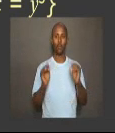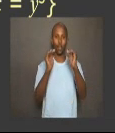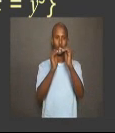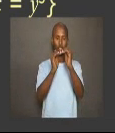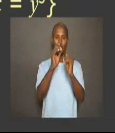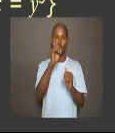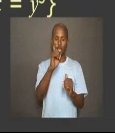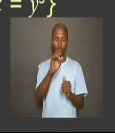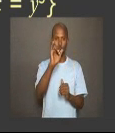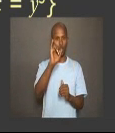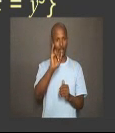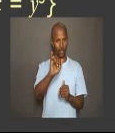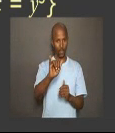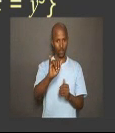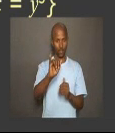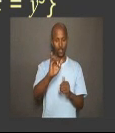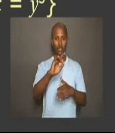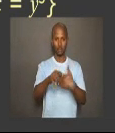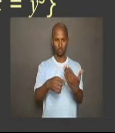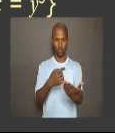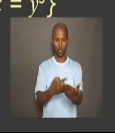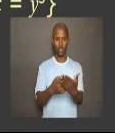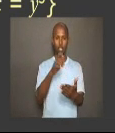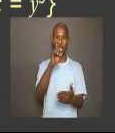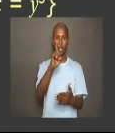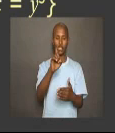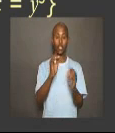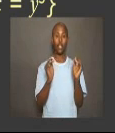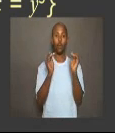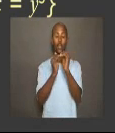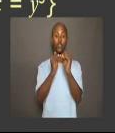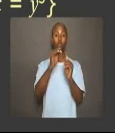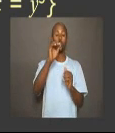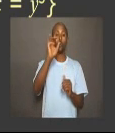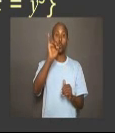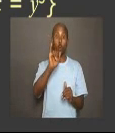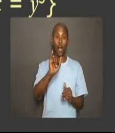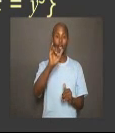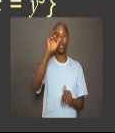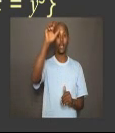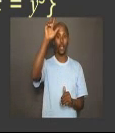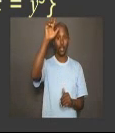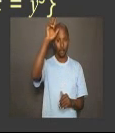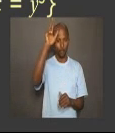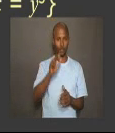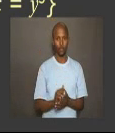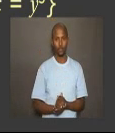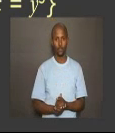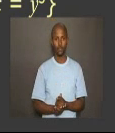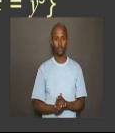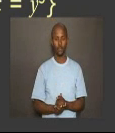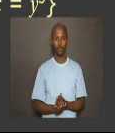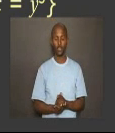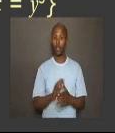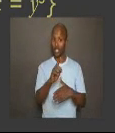r equals x, y, such that x equals y cubed.